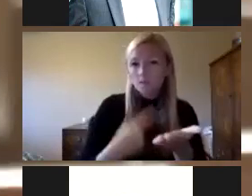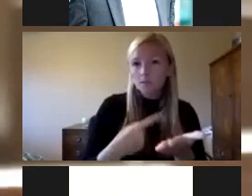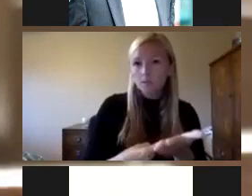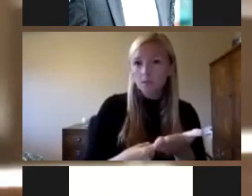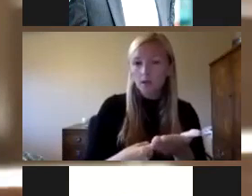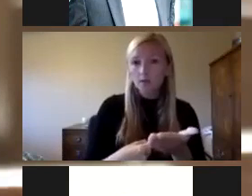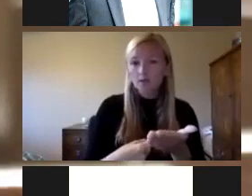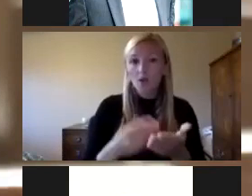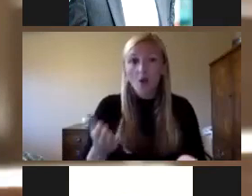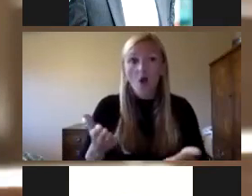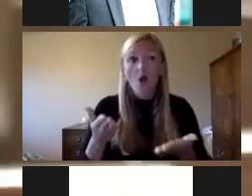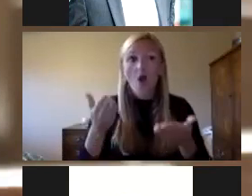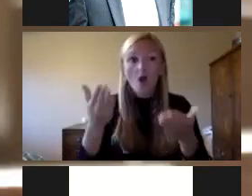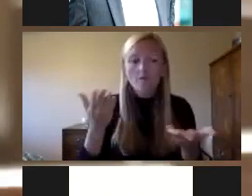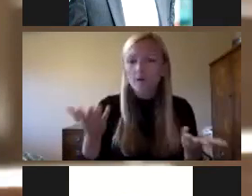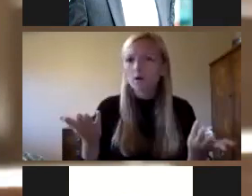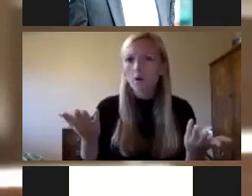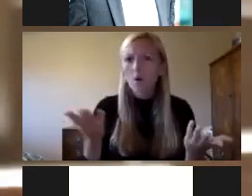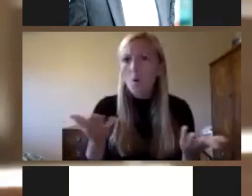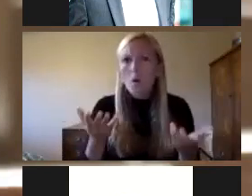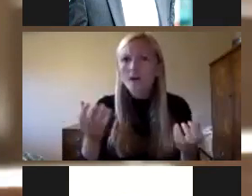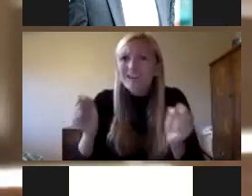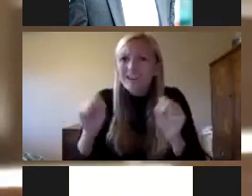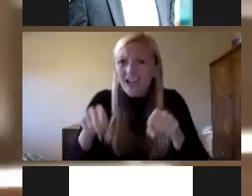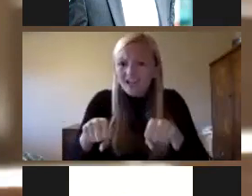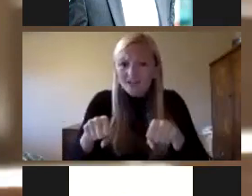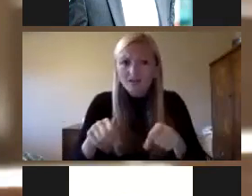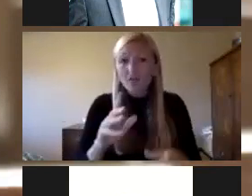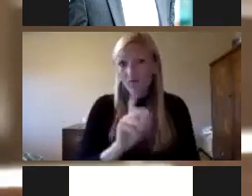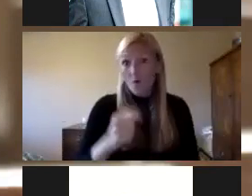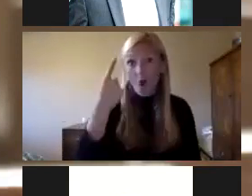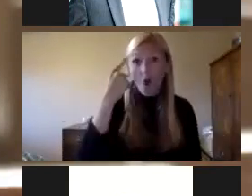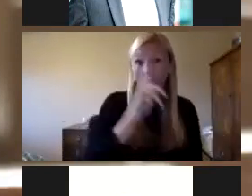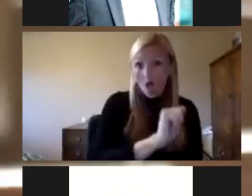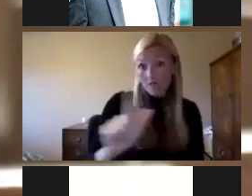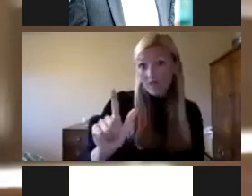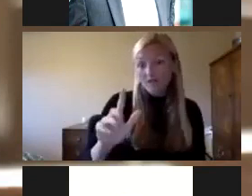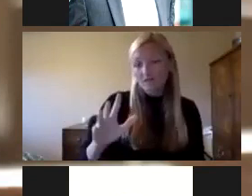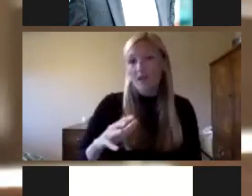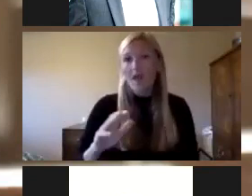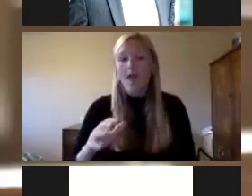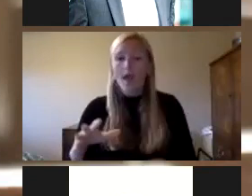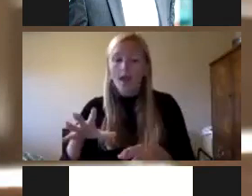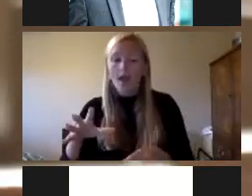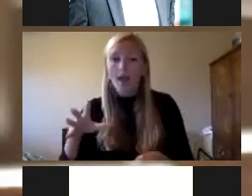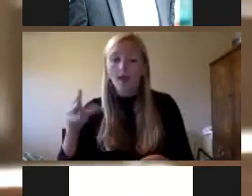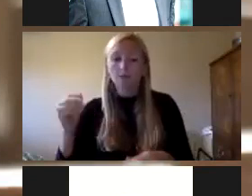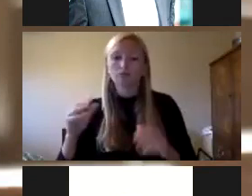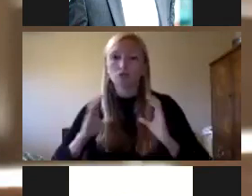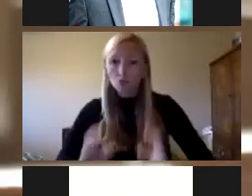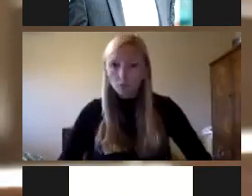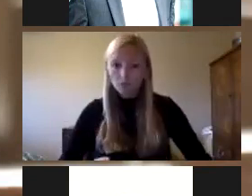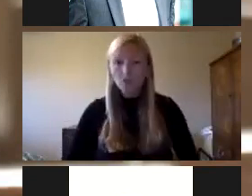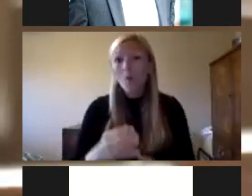offer a podium to discover what is possible moving forward for all of us and our clients again we're hoping that there's a lot of comments